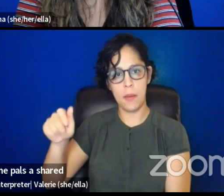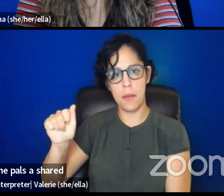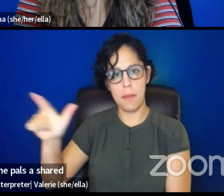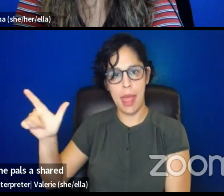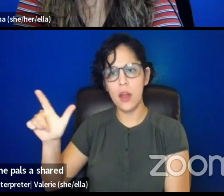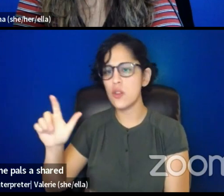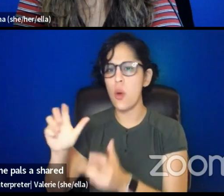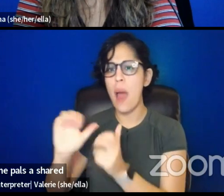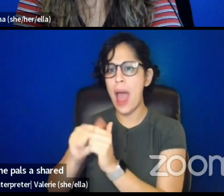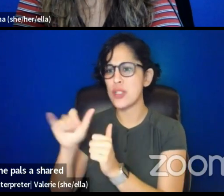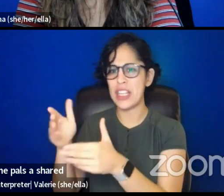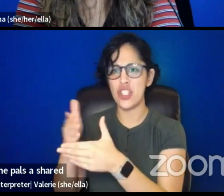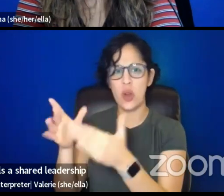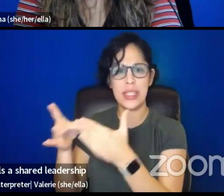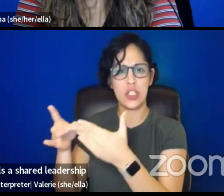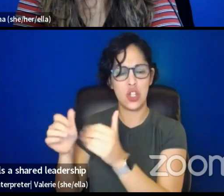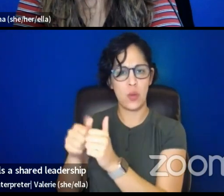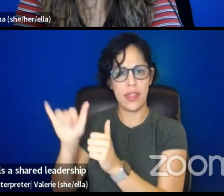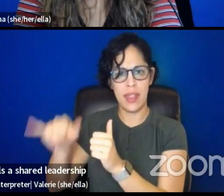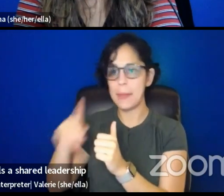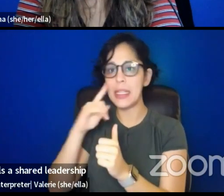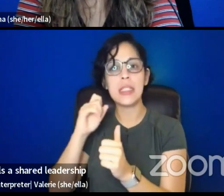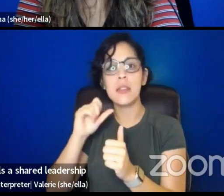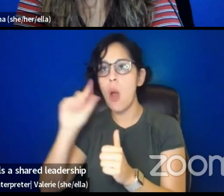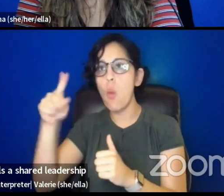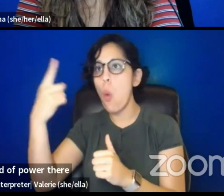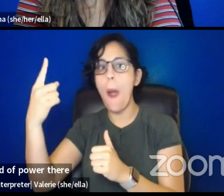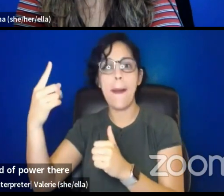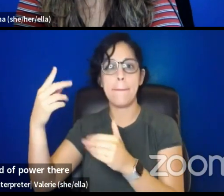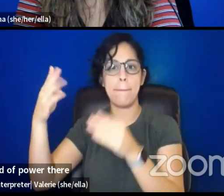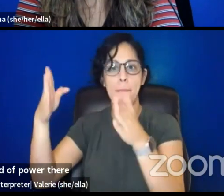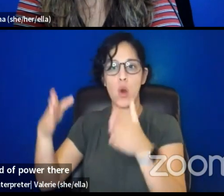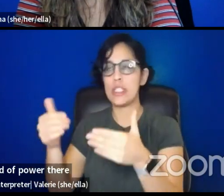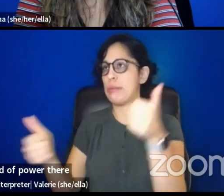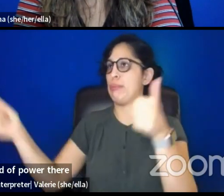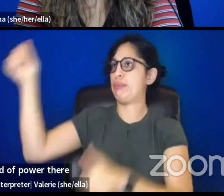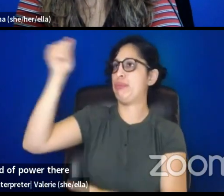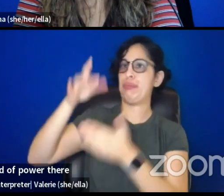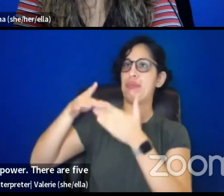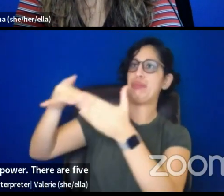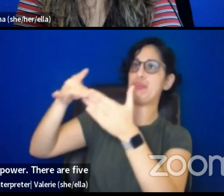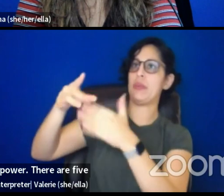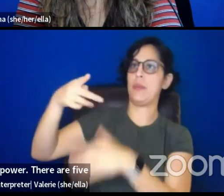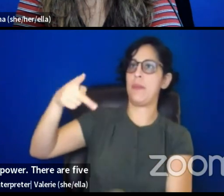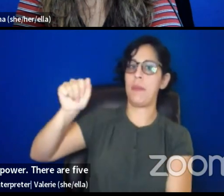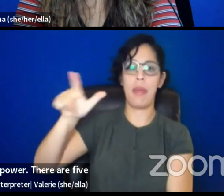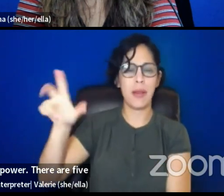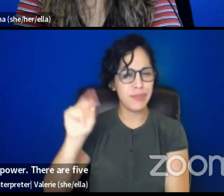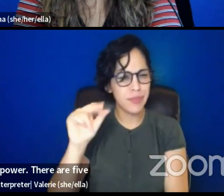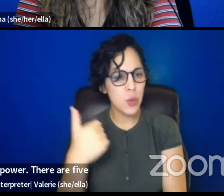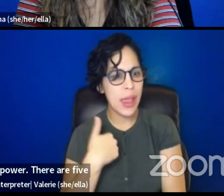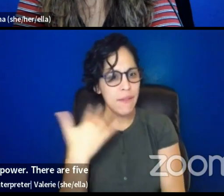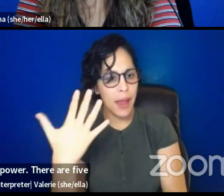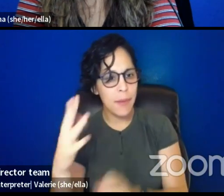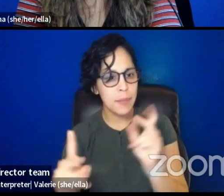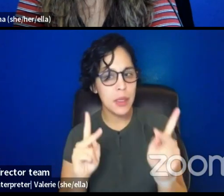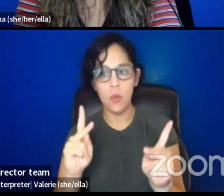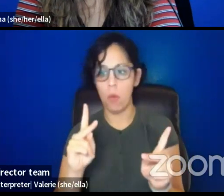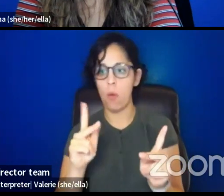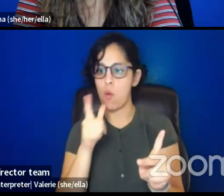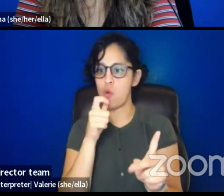There's no head of PAL. There are five of us on the national director team